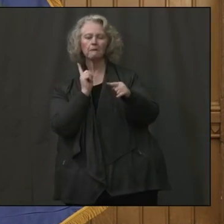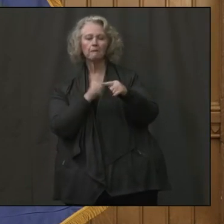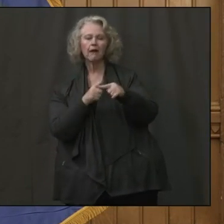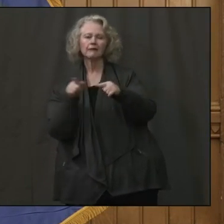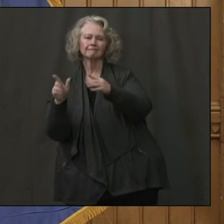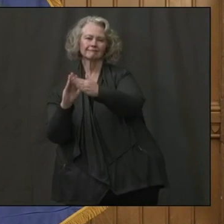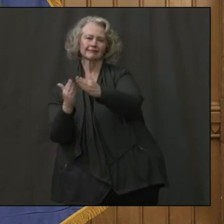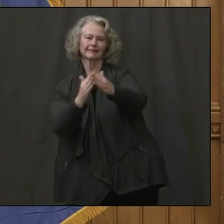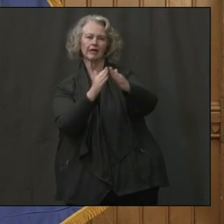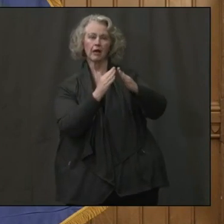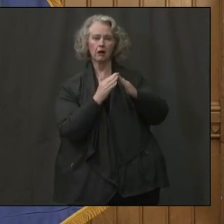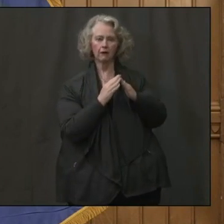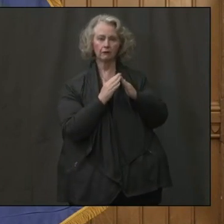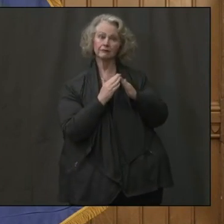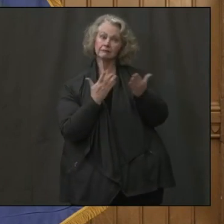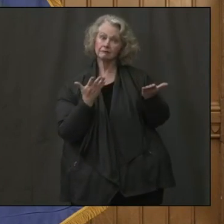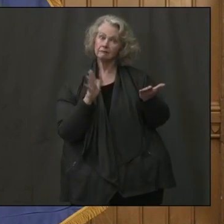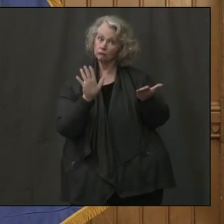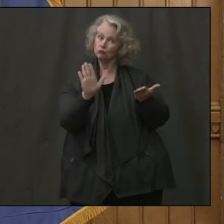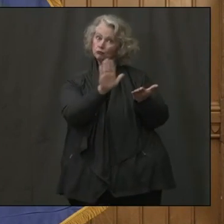And that's your budget.